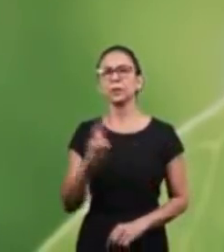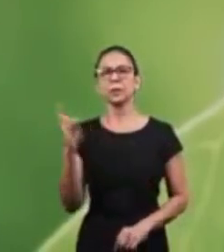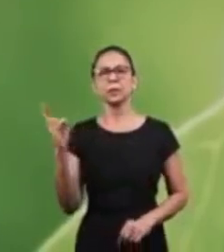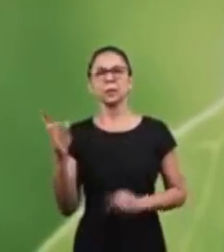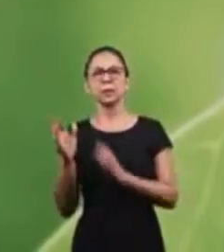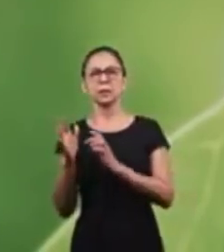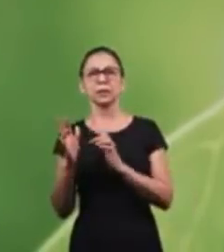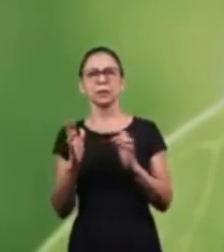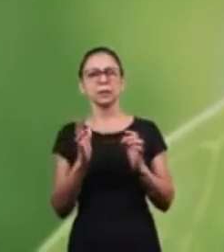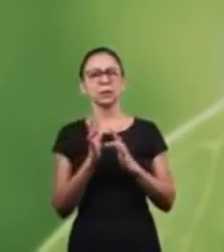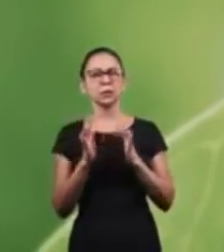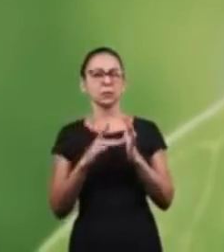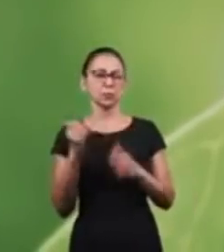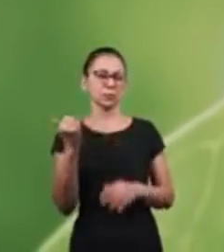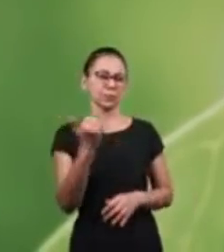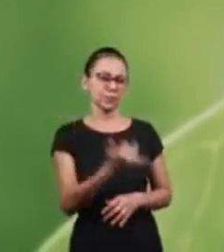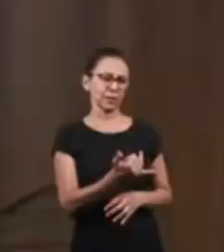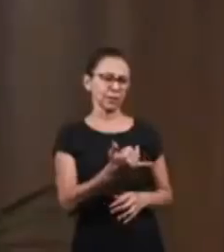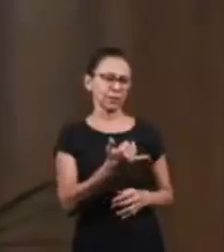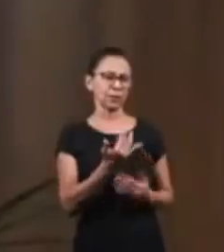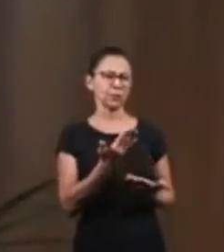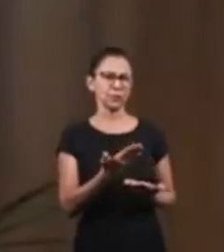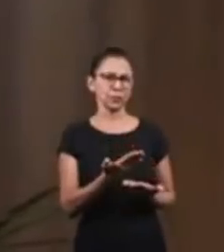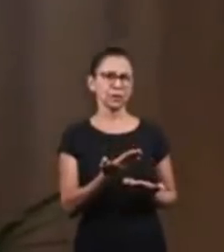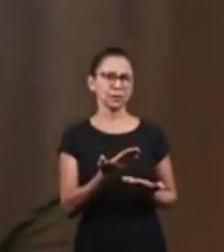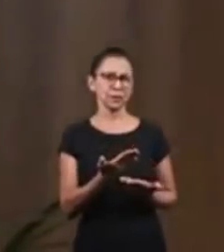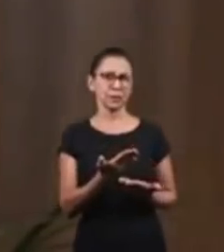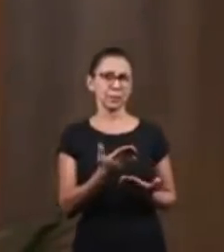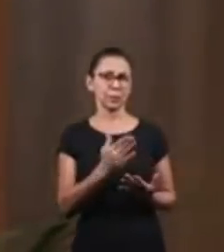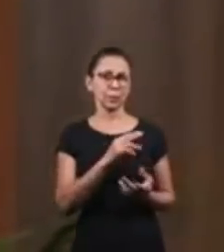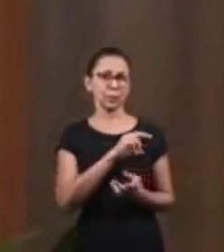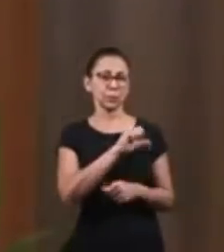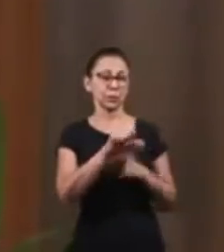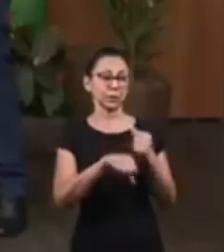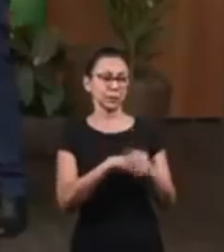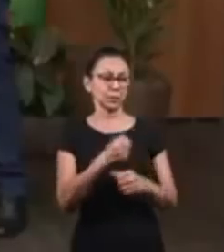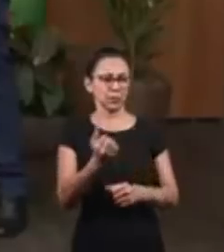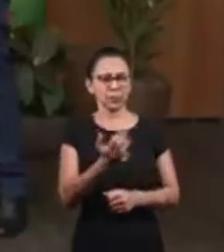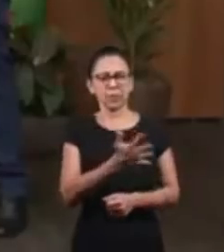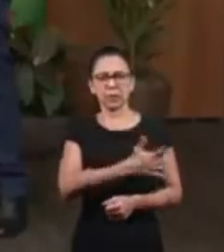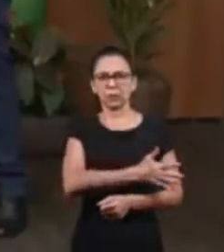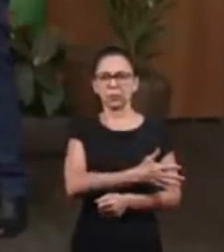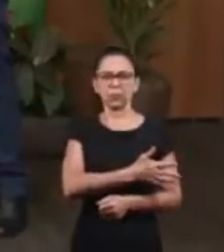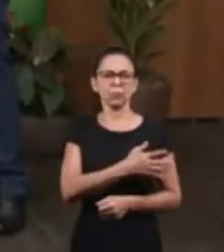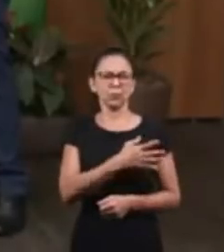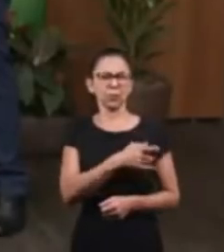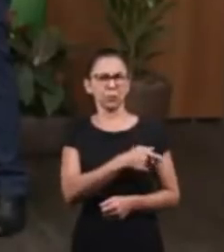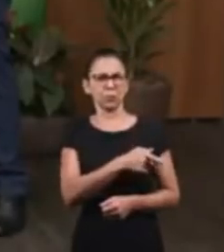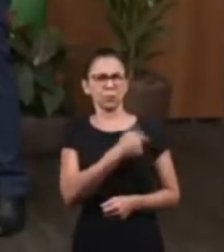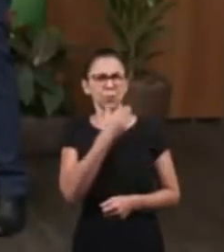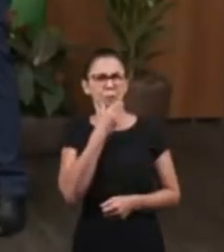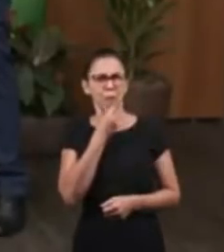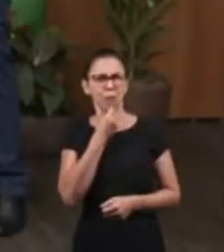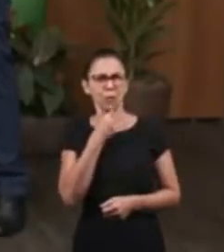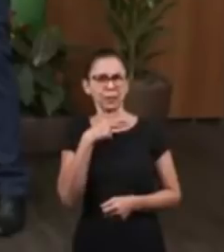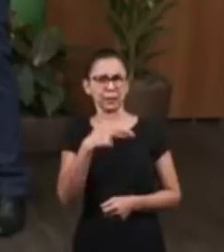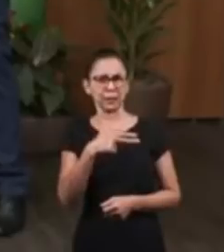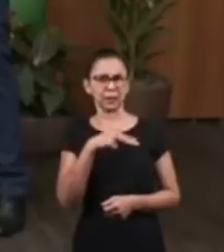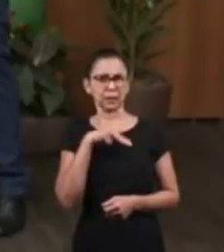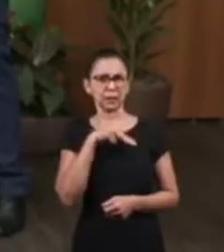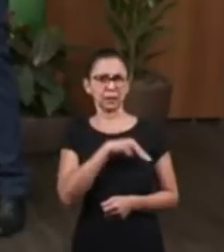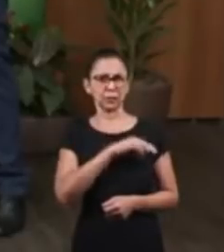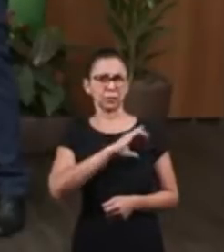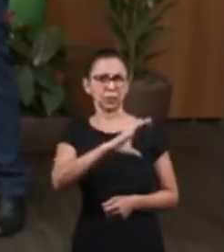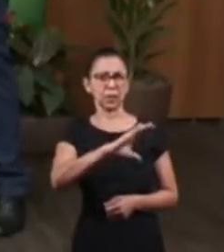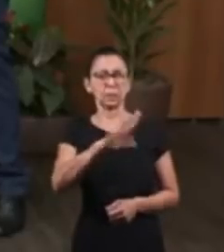society. He was religious. Jesus talked to him about a new birth, but he could not understand what Jesus was saying because Jesus was speaking